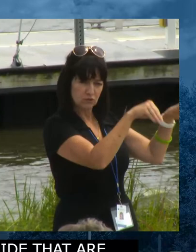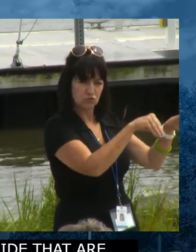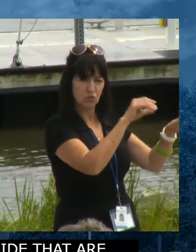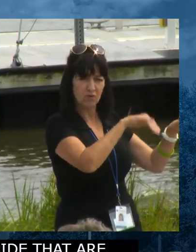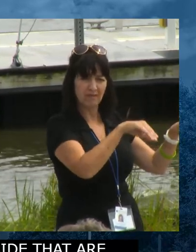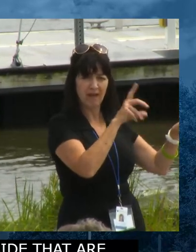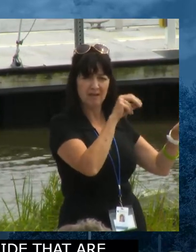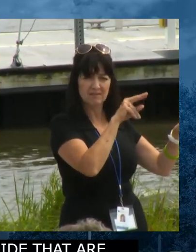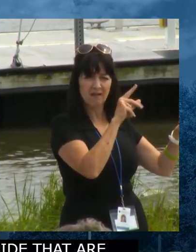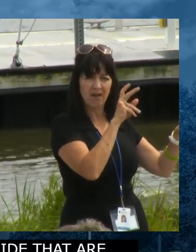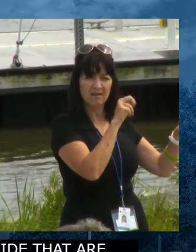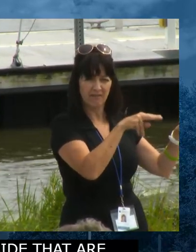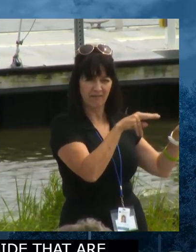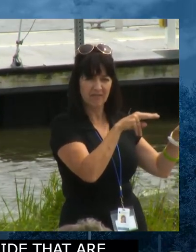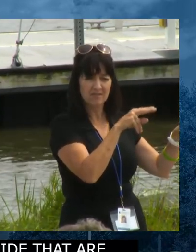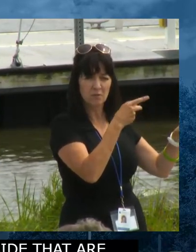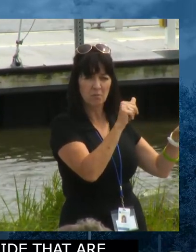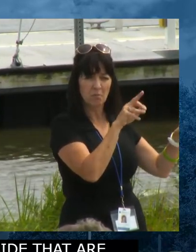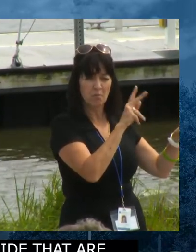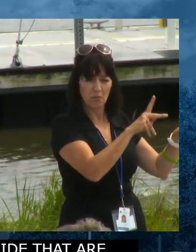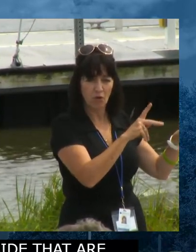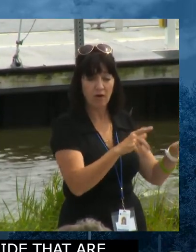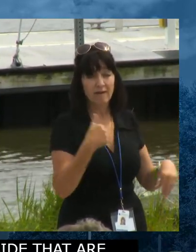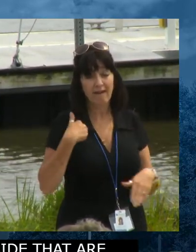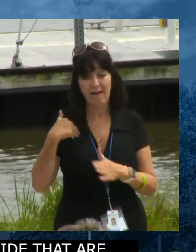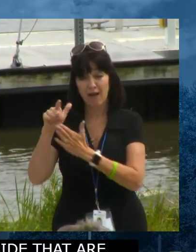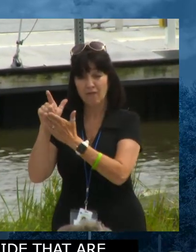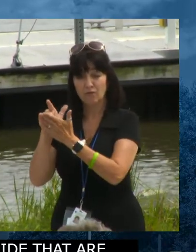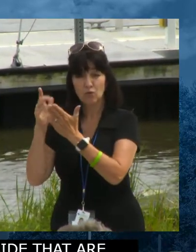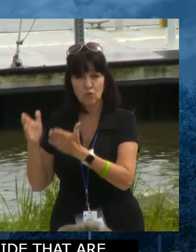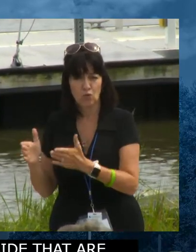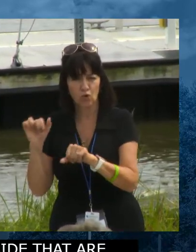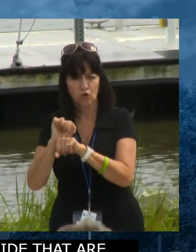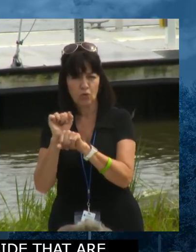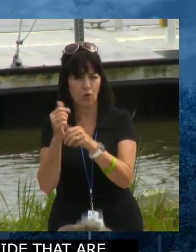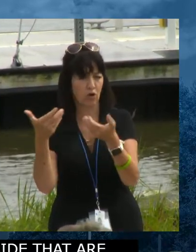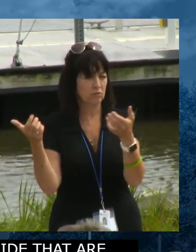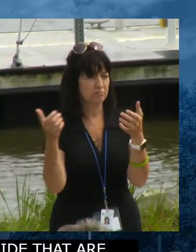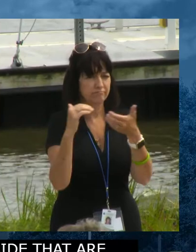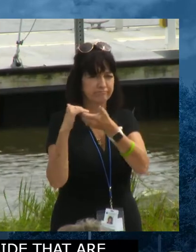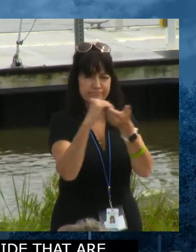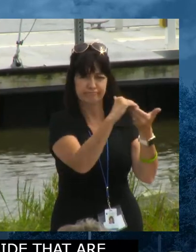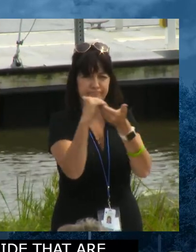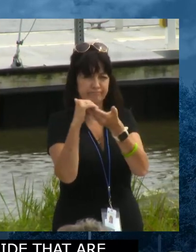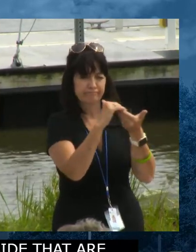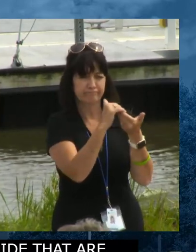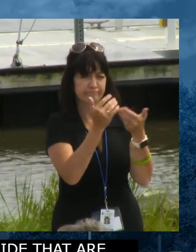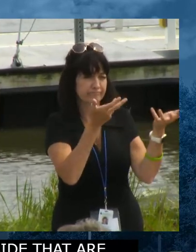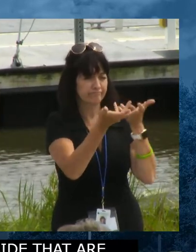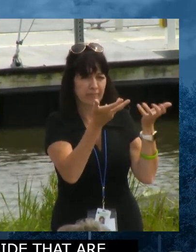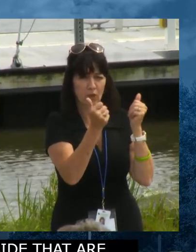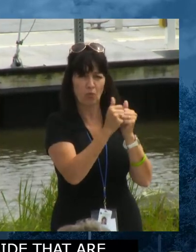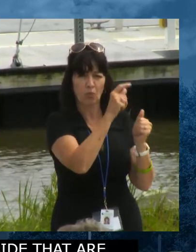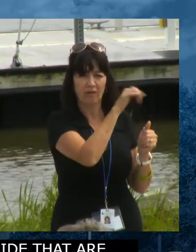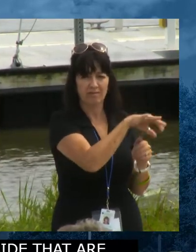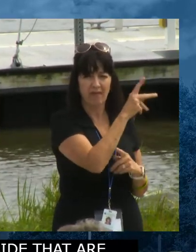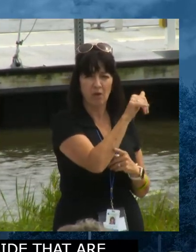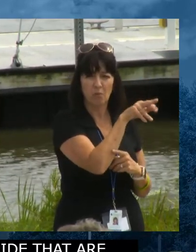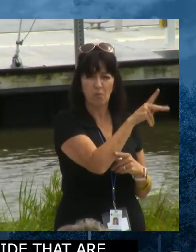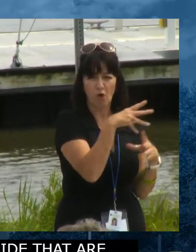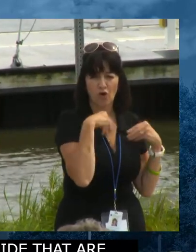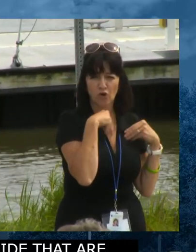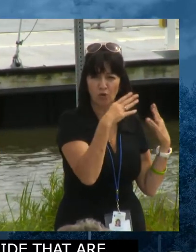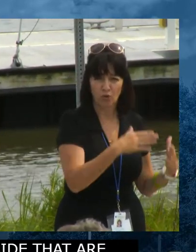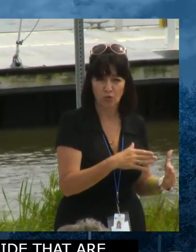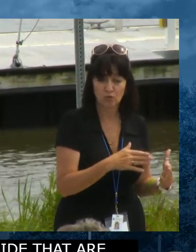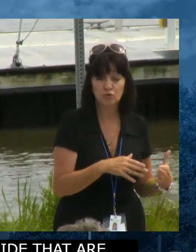who has worked with the park owner's attorney and all of those things going back and forth trying to make sure things everything's right. And